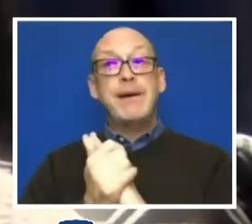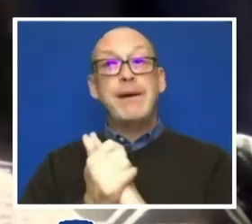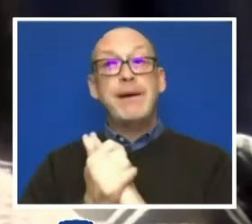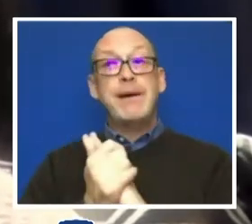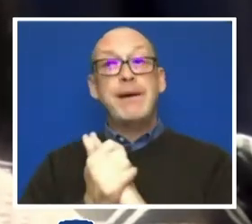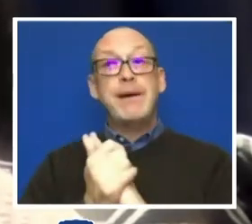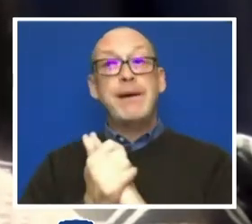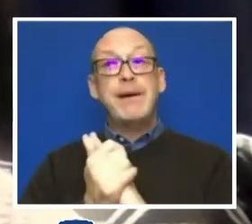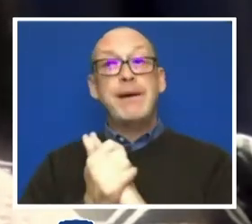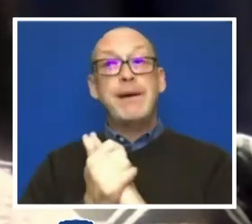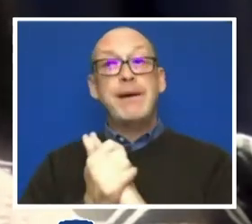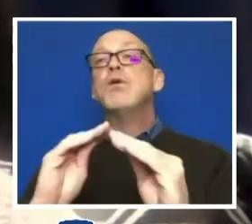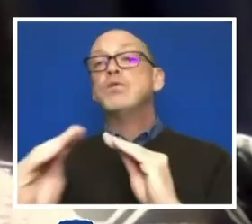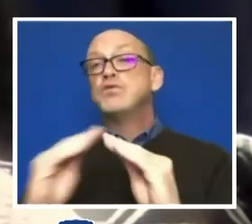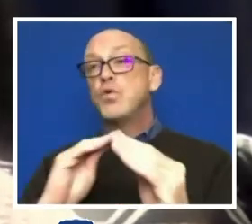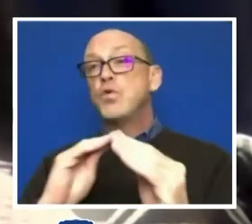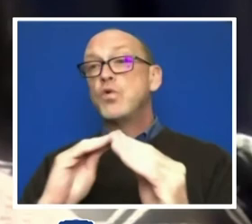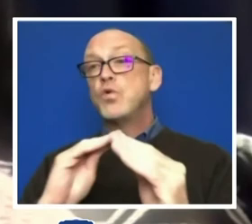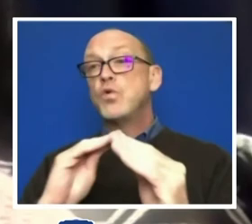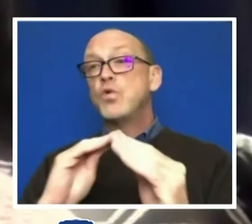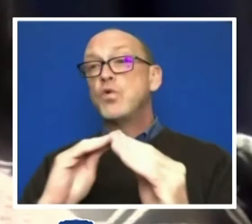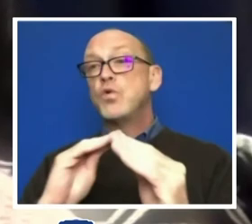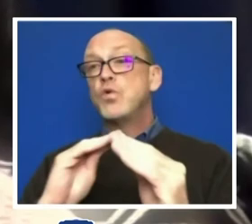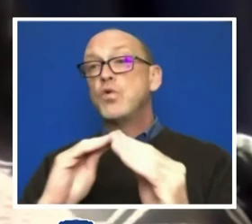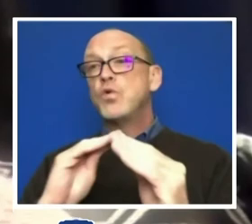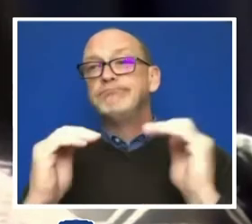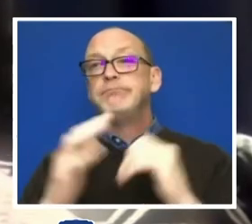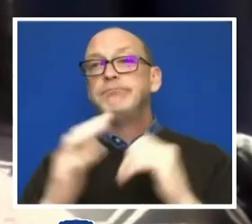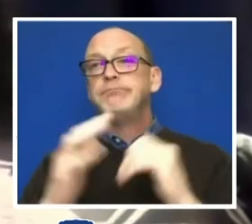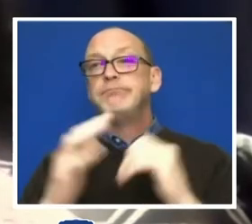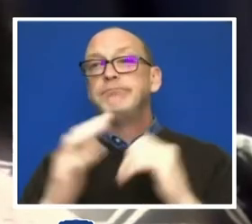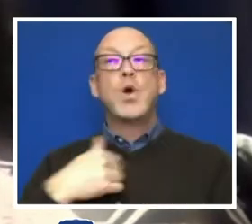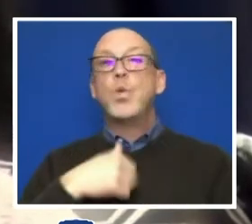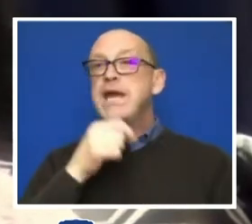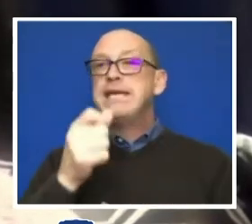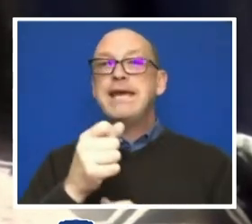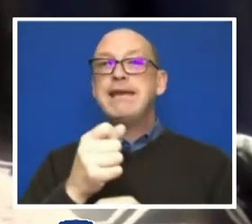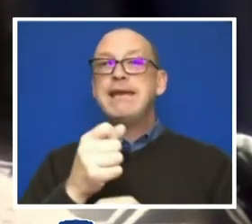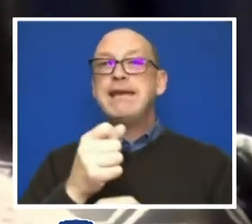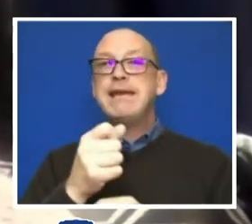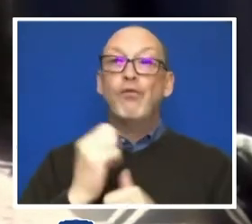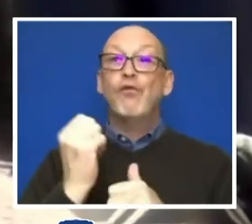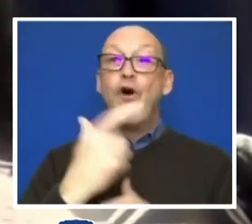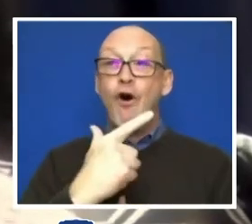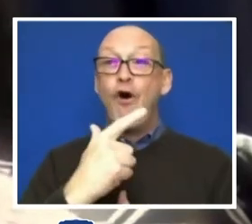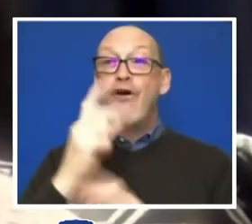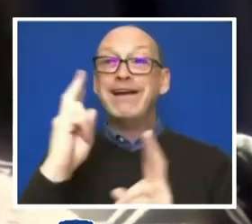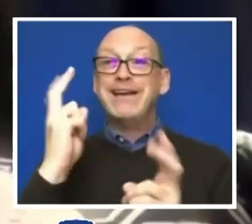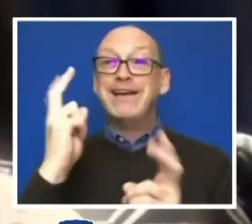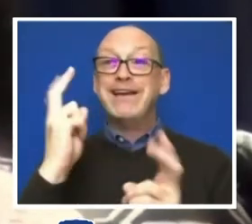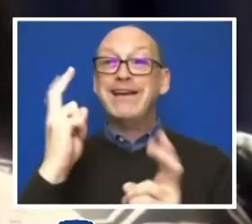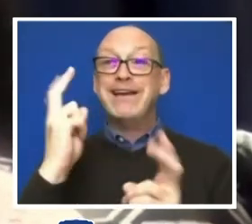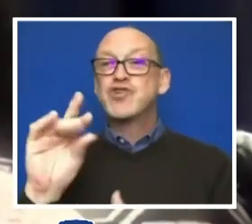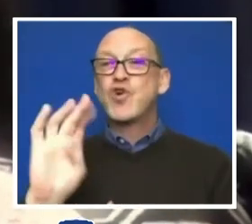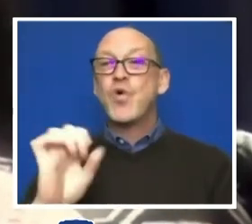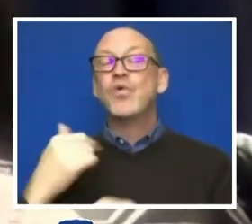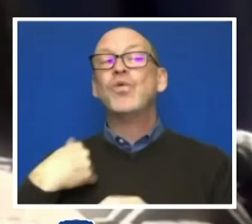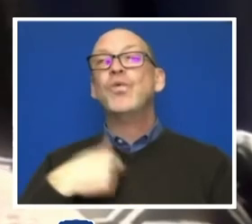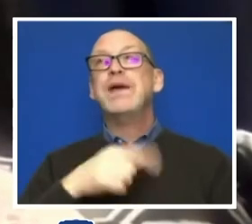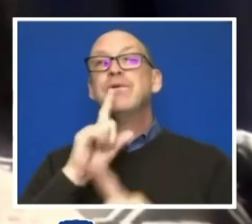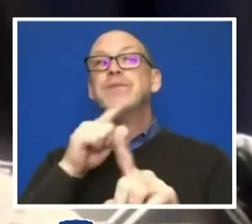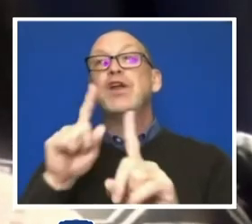transformative justice. And while we didn't tackle all the potential issues with the code, we responded to the charge